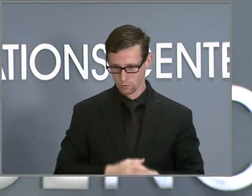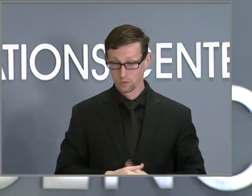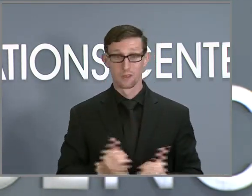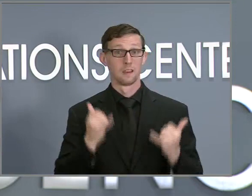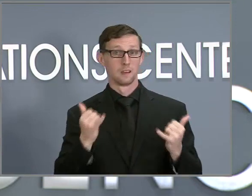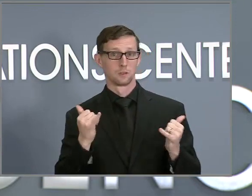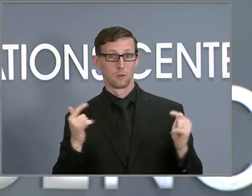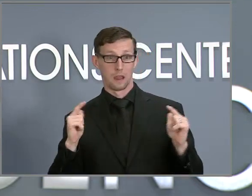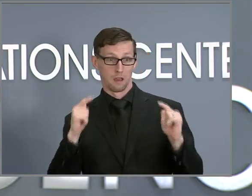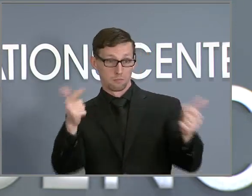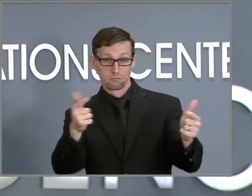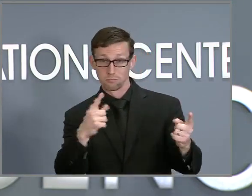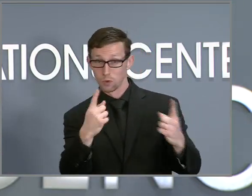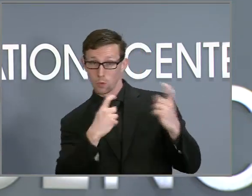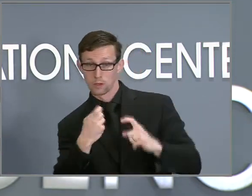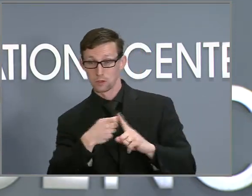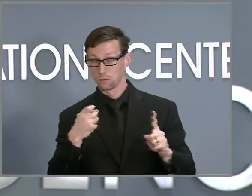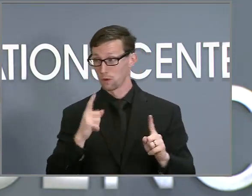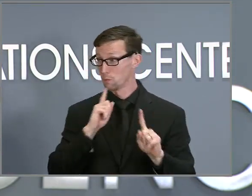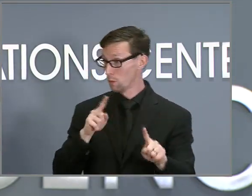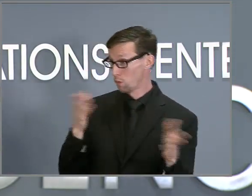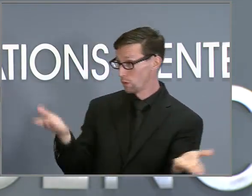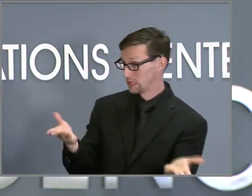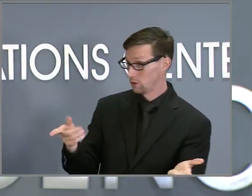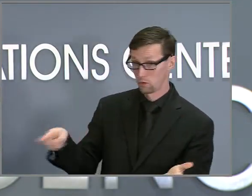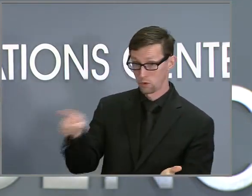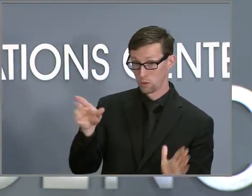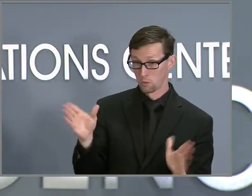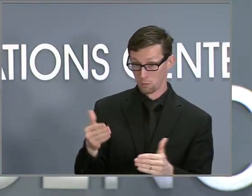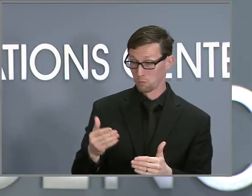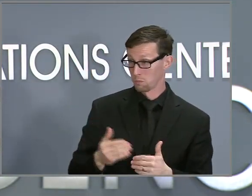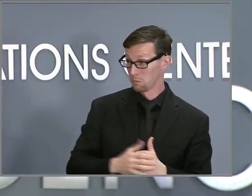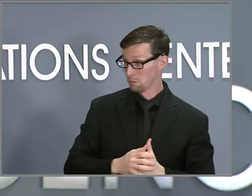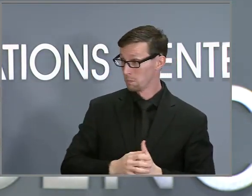from reporters in the room, if you have any.